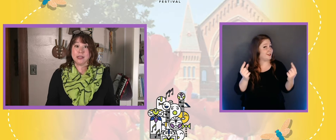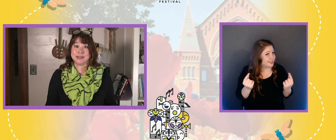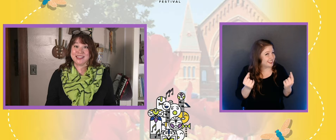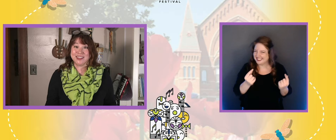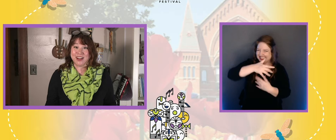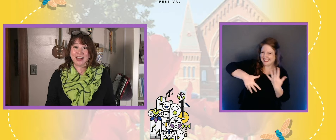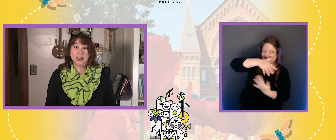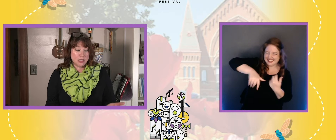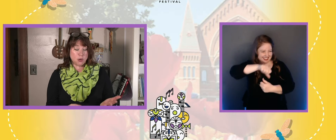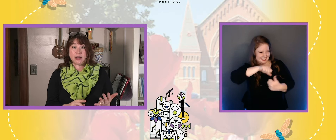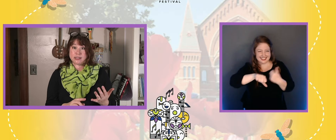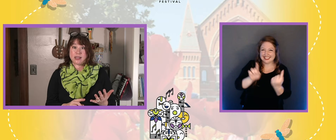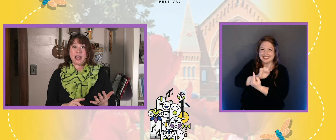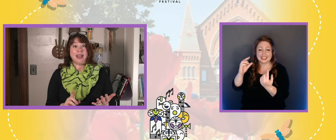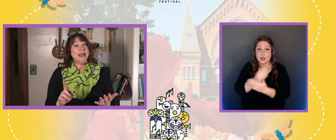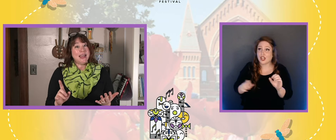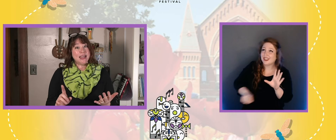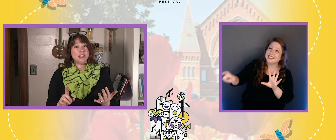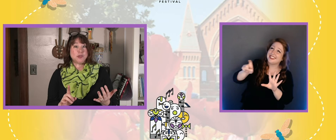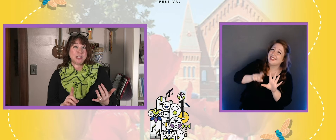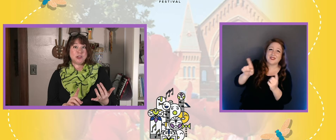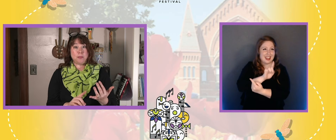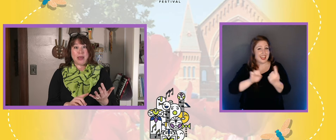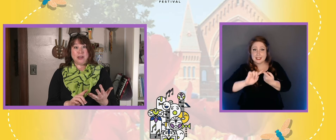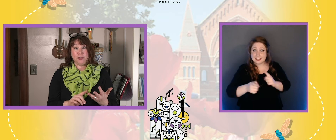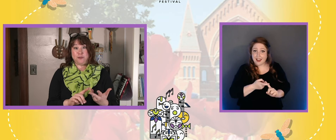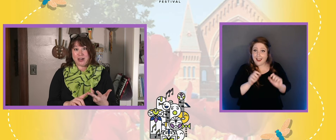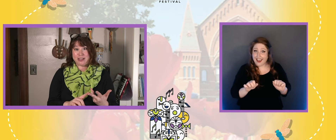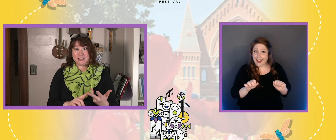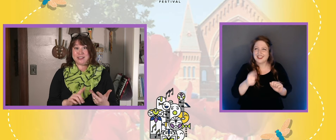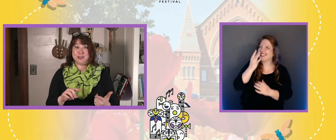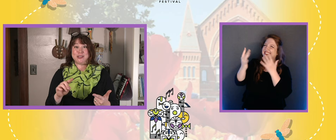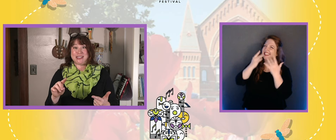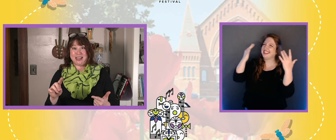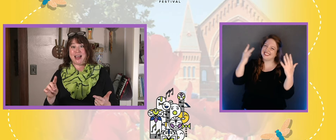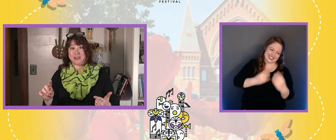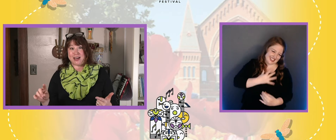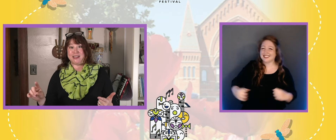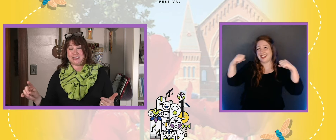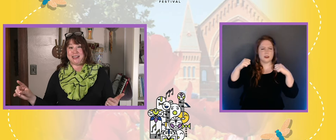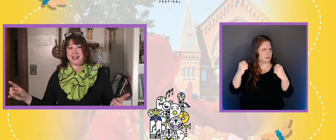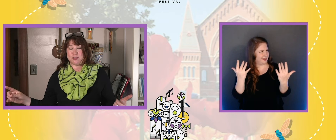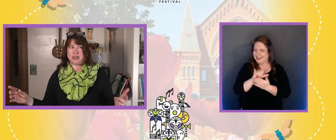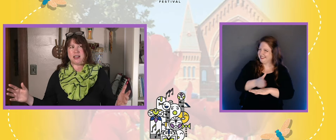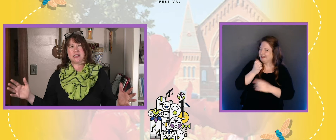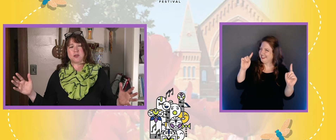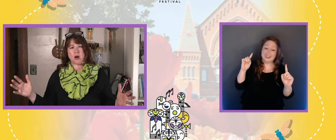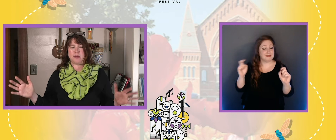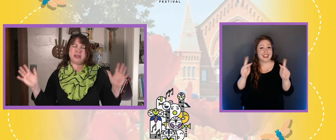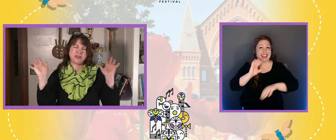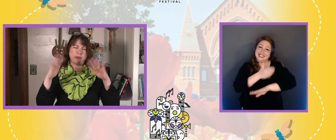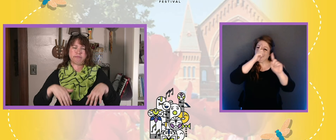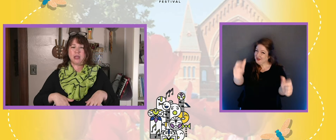make new friends, right? So we could say in the trees you make new friends you sing out loud and sing out strong. Now